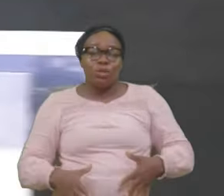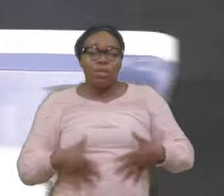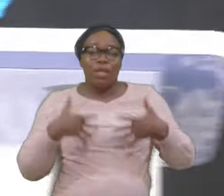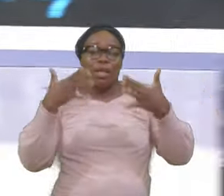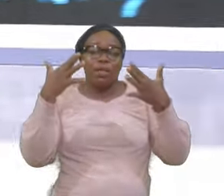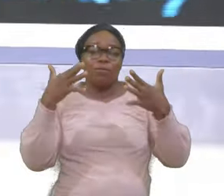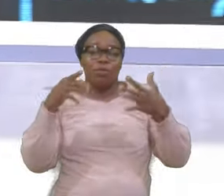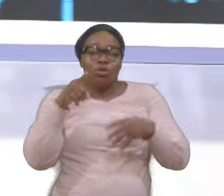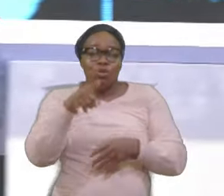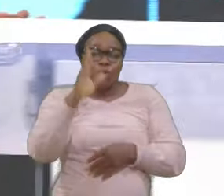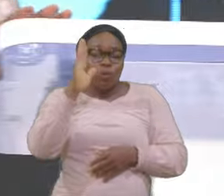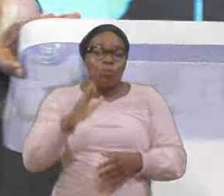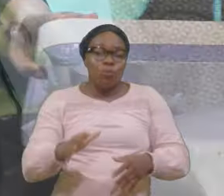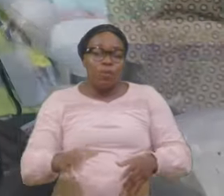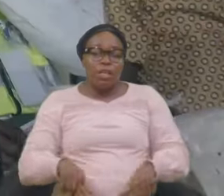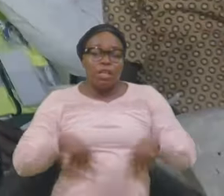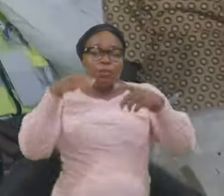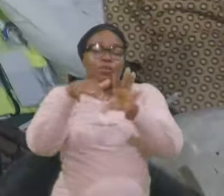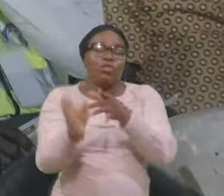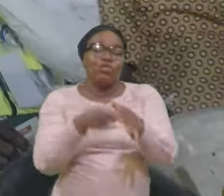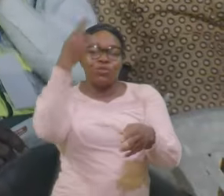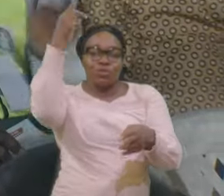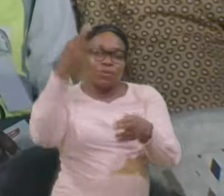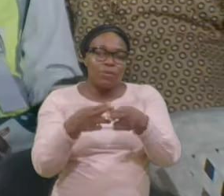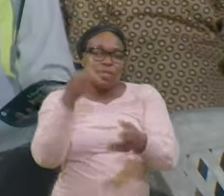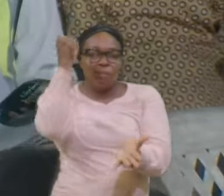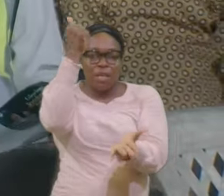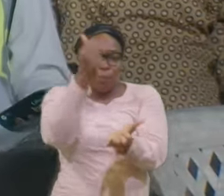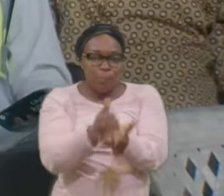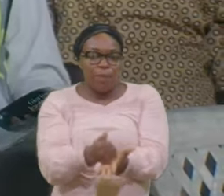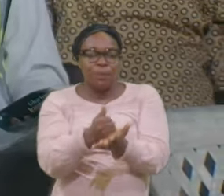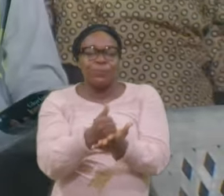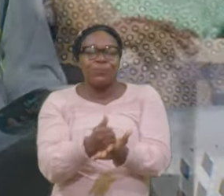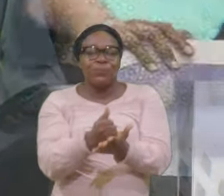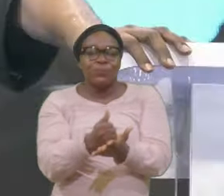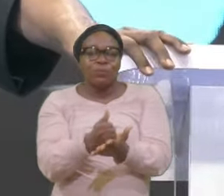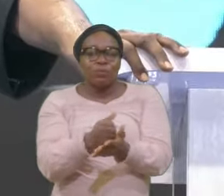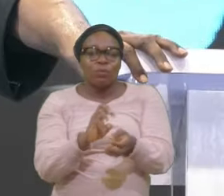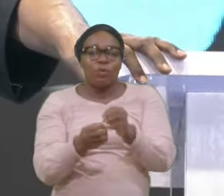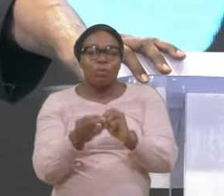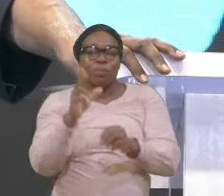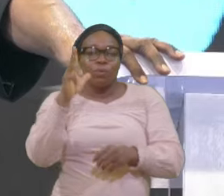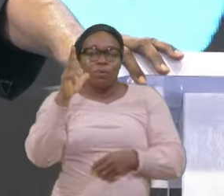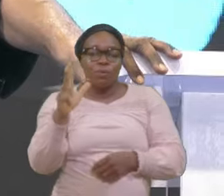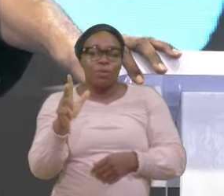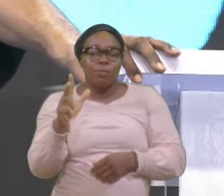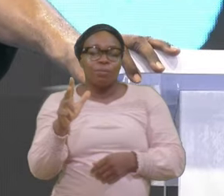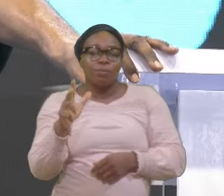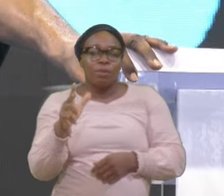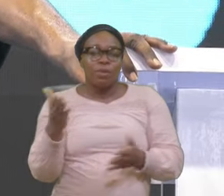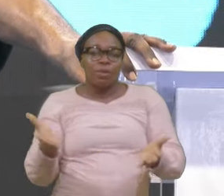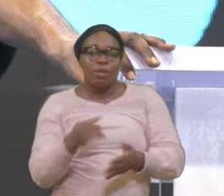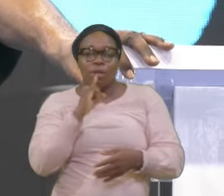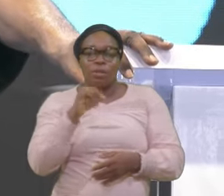In Jesus name Look at number 3 Here is the connection That brings